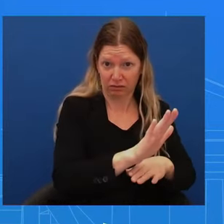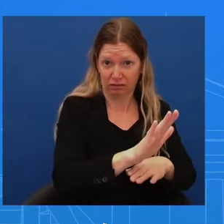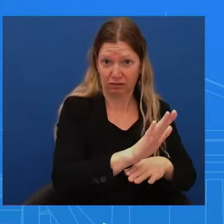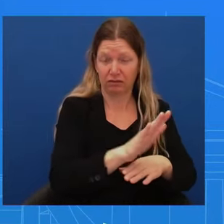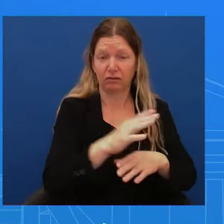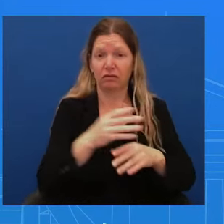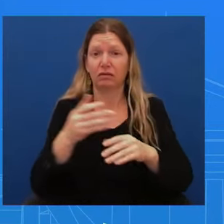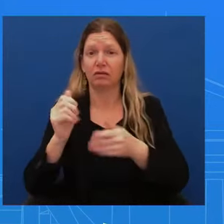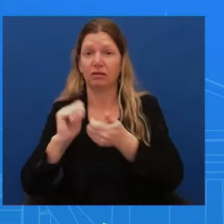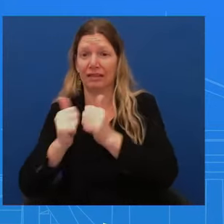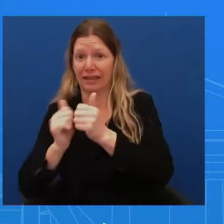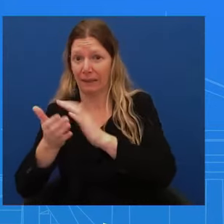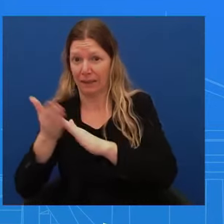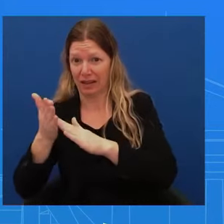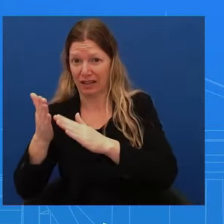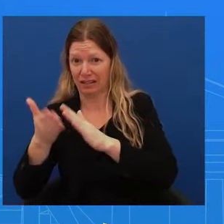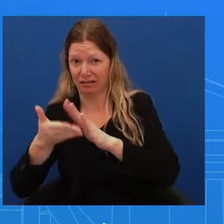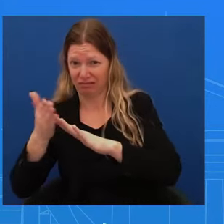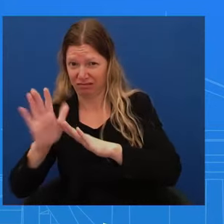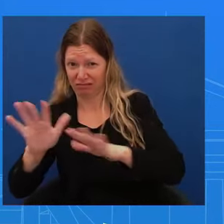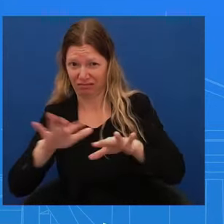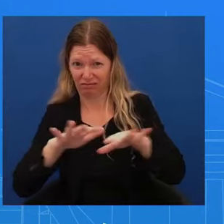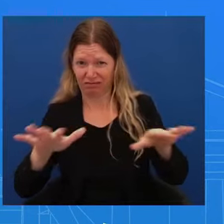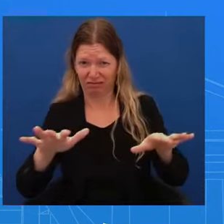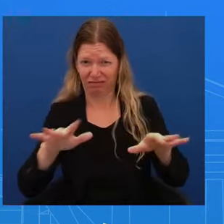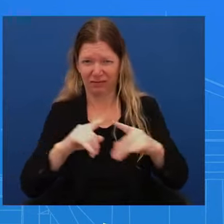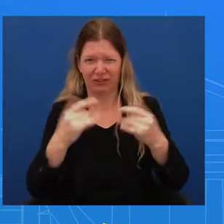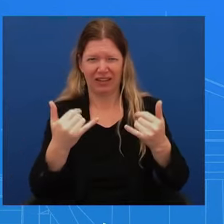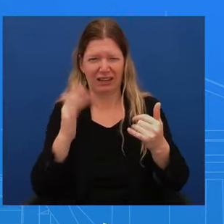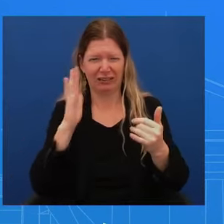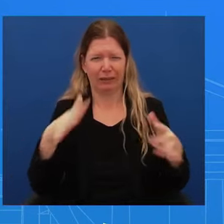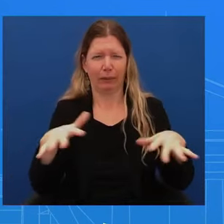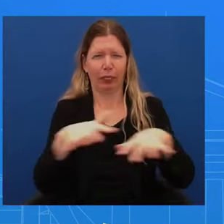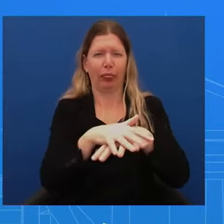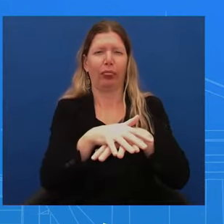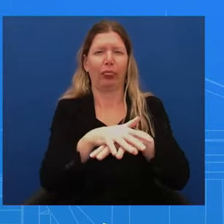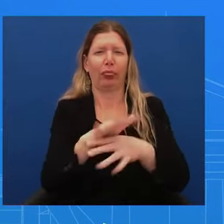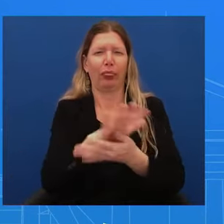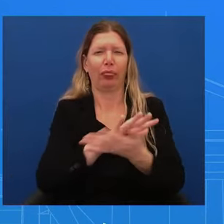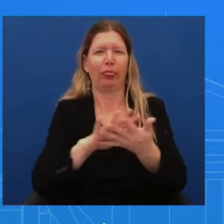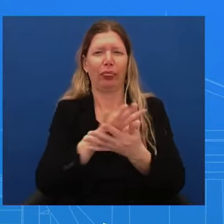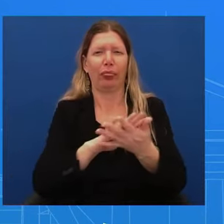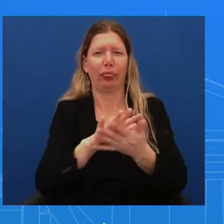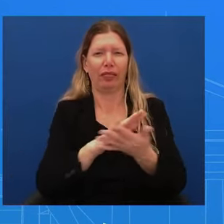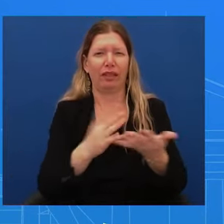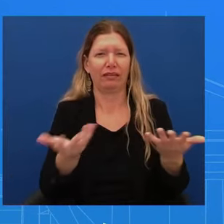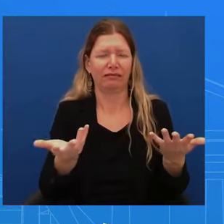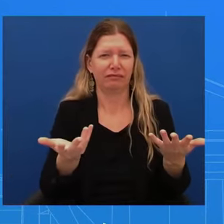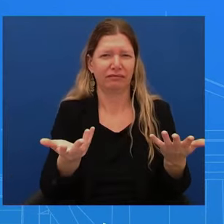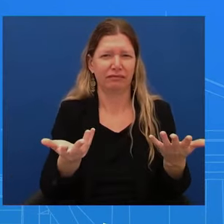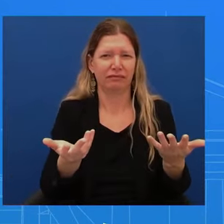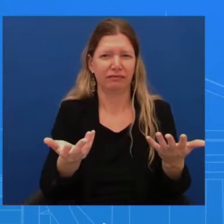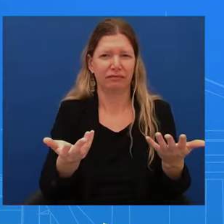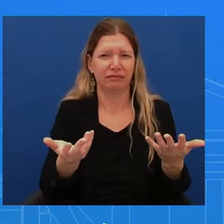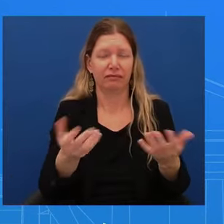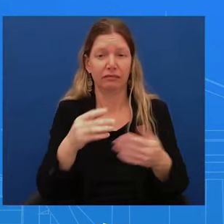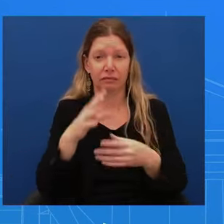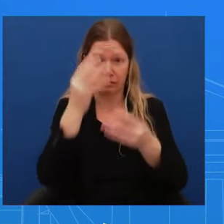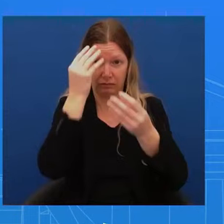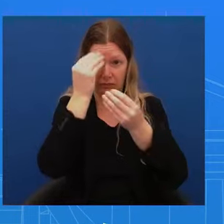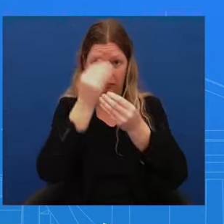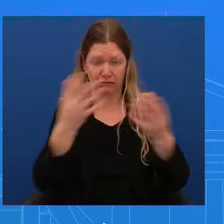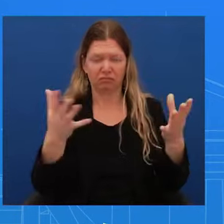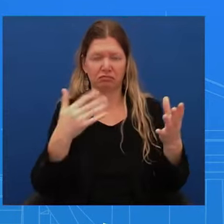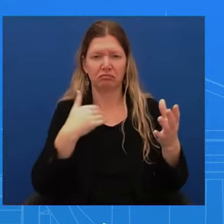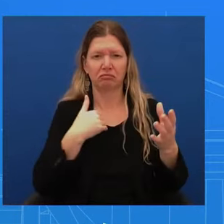It really, when there's a re-election for a president, there tends to be a campaign event and there tends to be an official event. That is not unusual. The way that